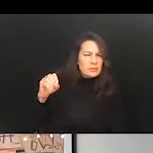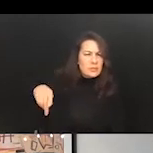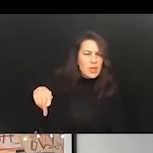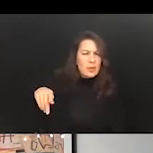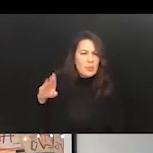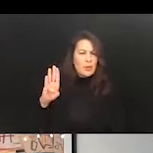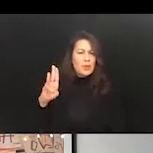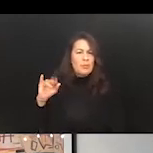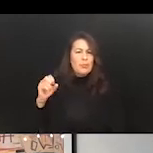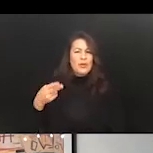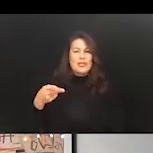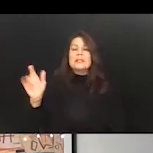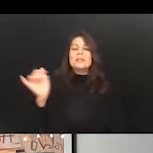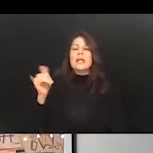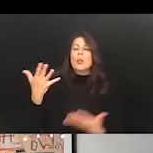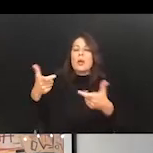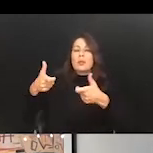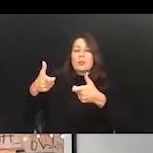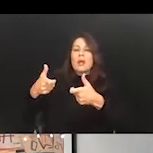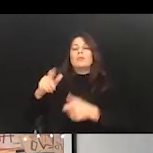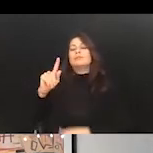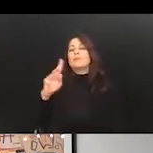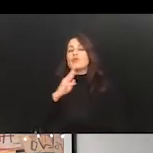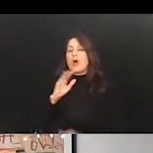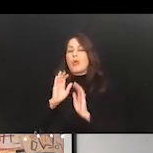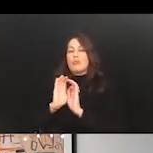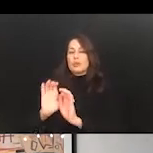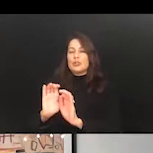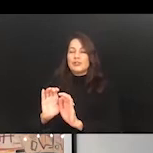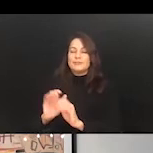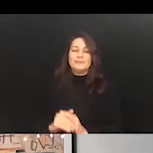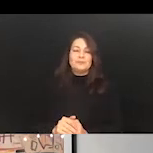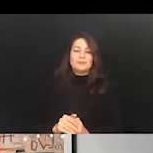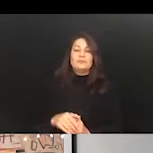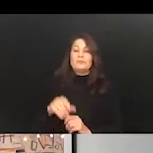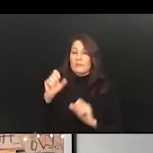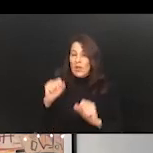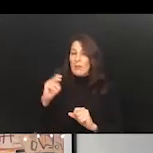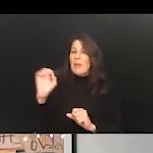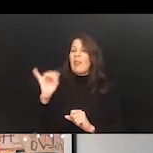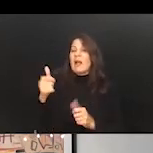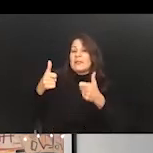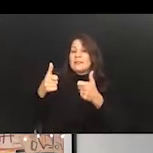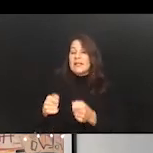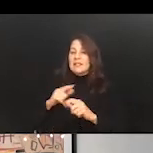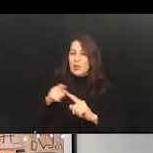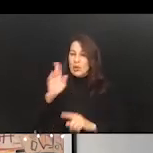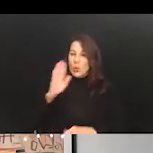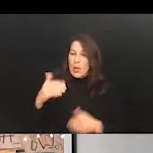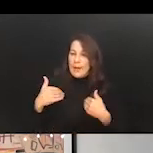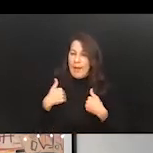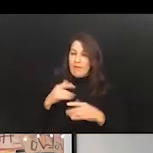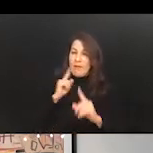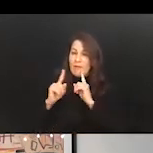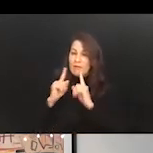messagey sort of thing. But again, they can also be voice and you would actually have a conversation with a machine.